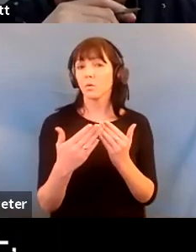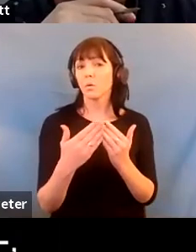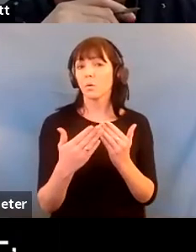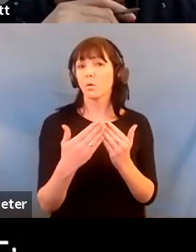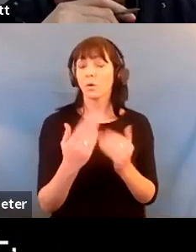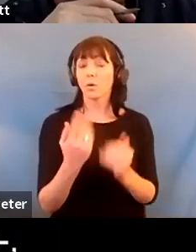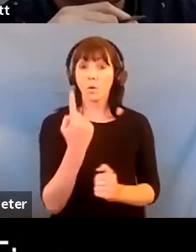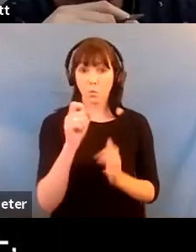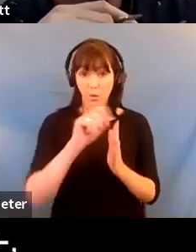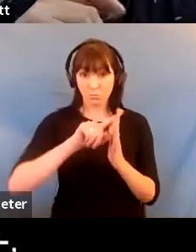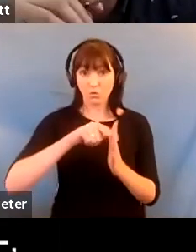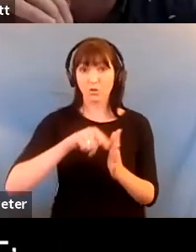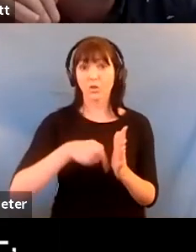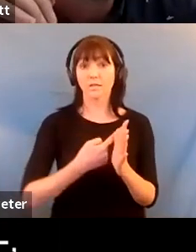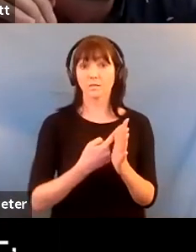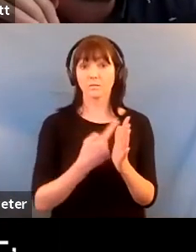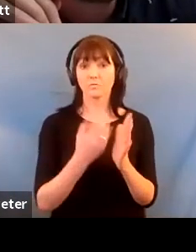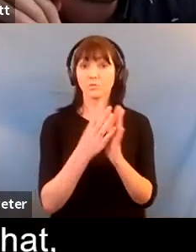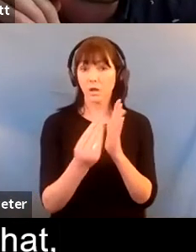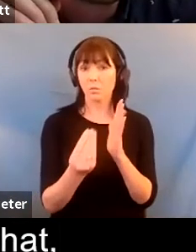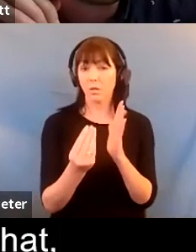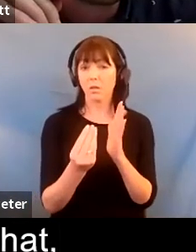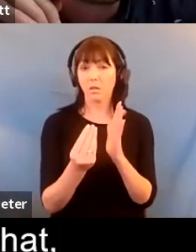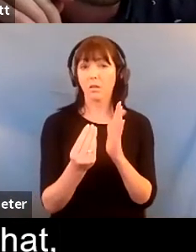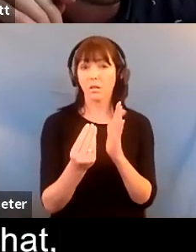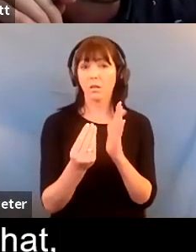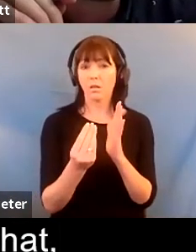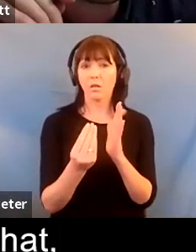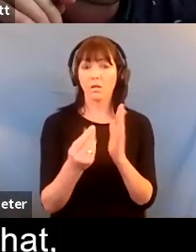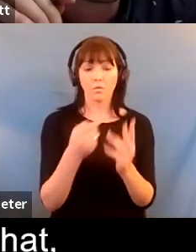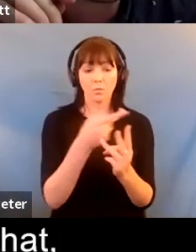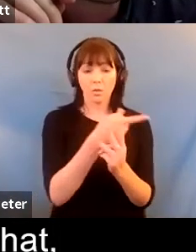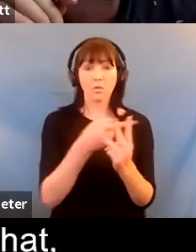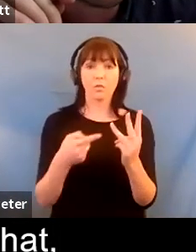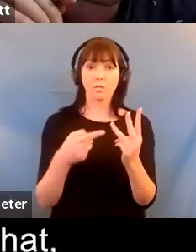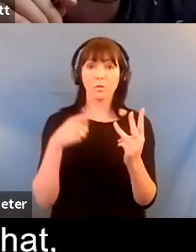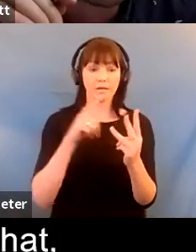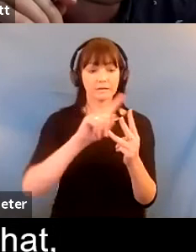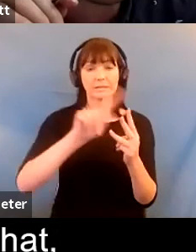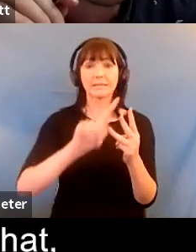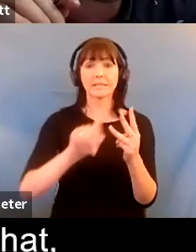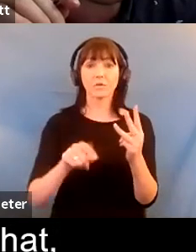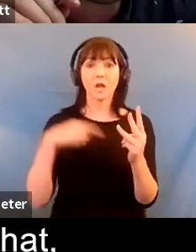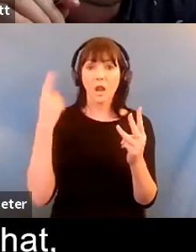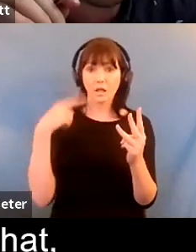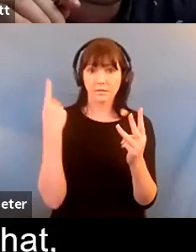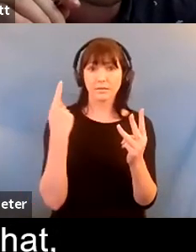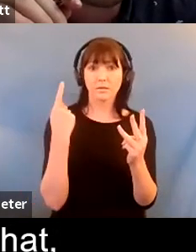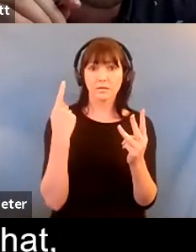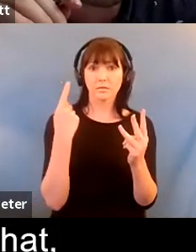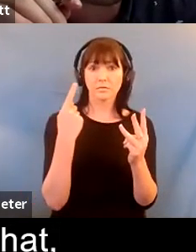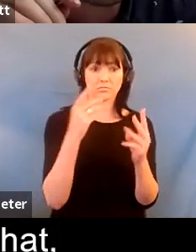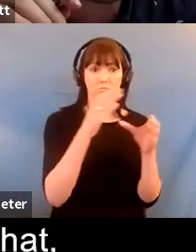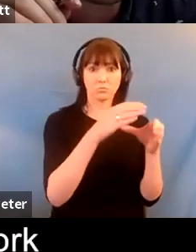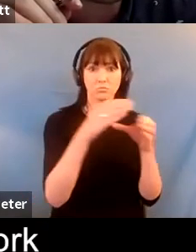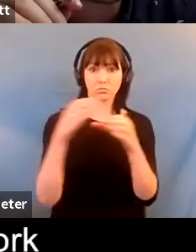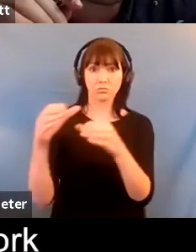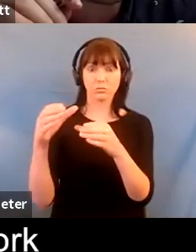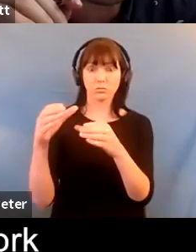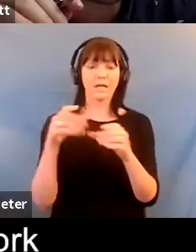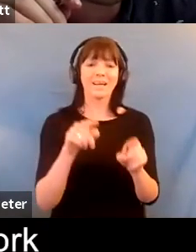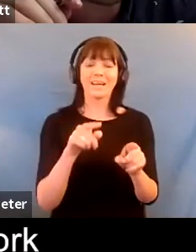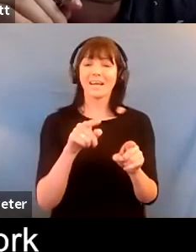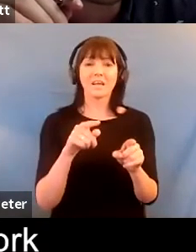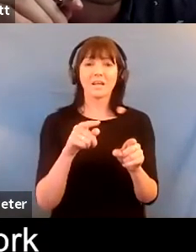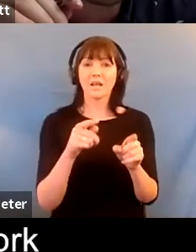um lived in three different london peak units and obviously that kind of went completely offline i mean it's now